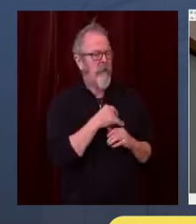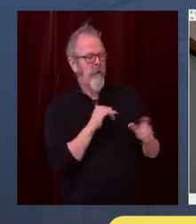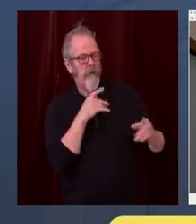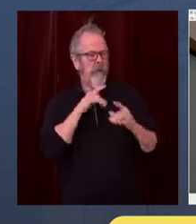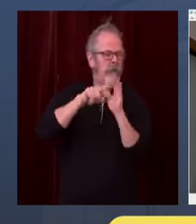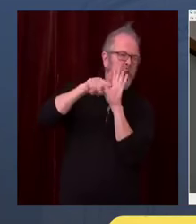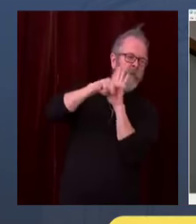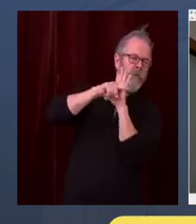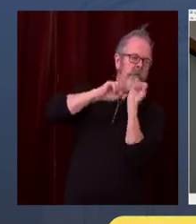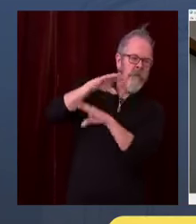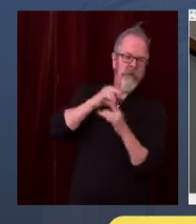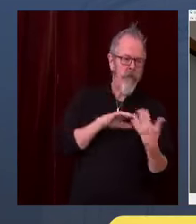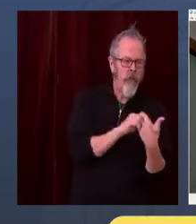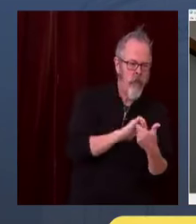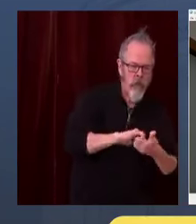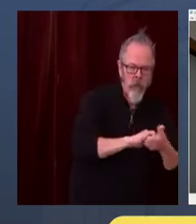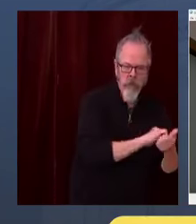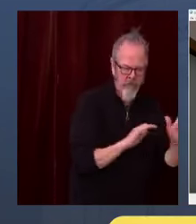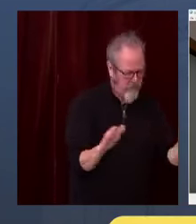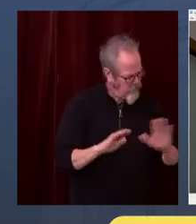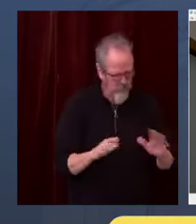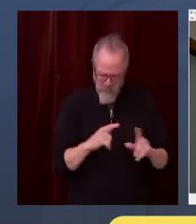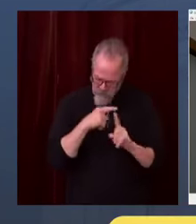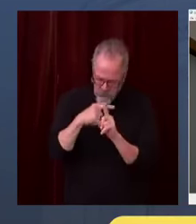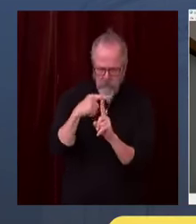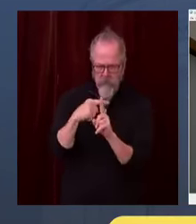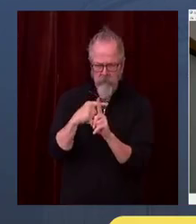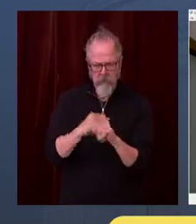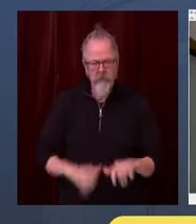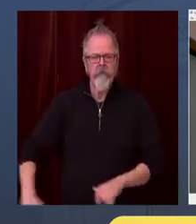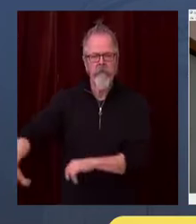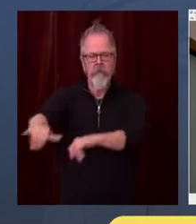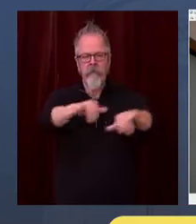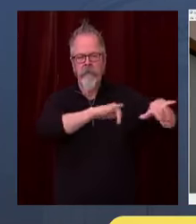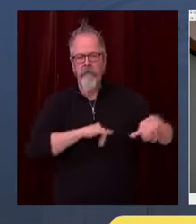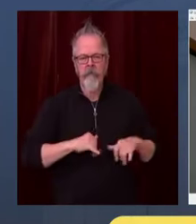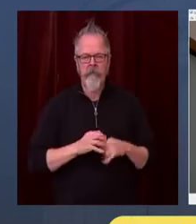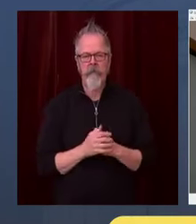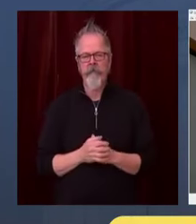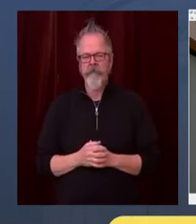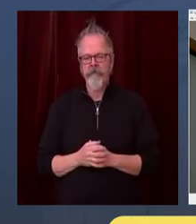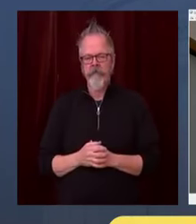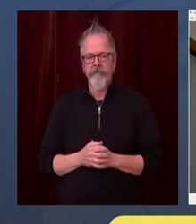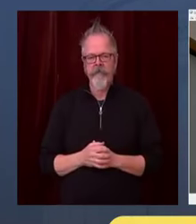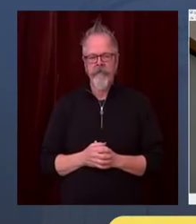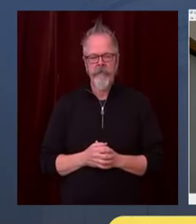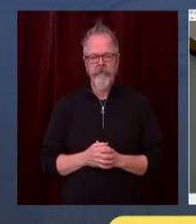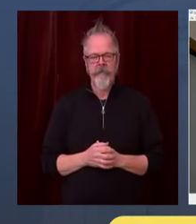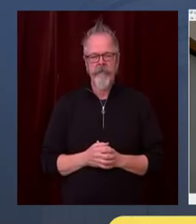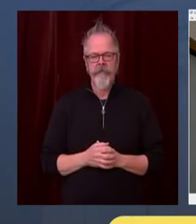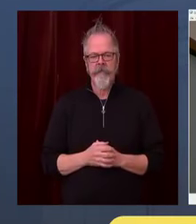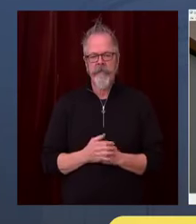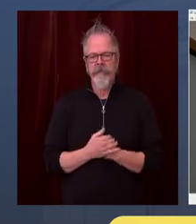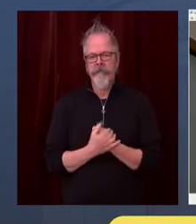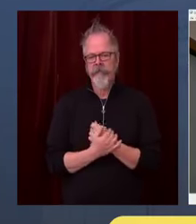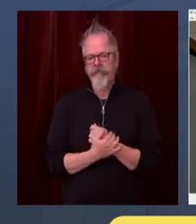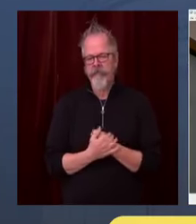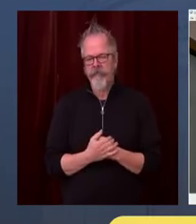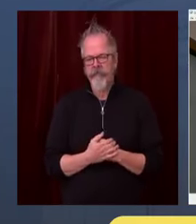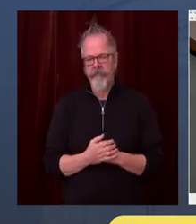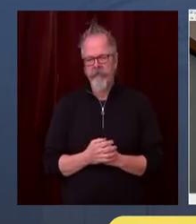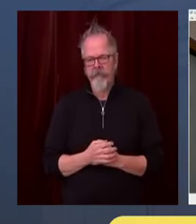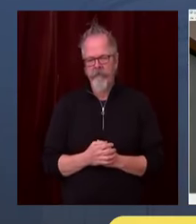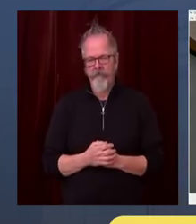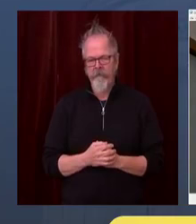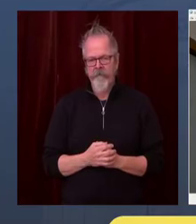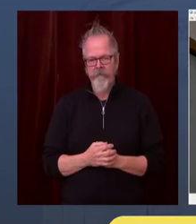we will double our efforts to try to address that as the governments. We know that as the original epicenter of COVID